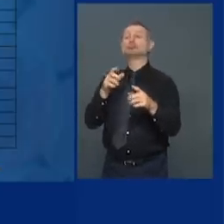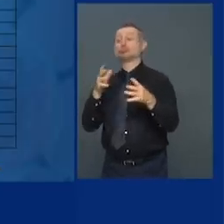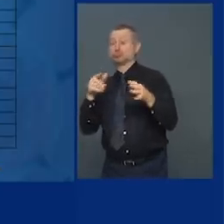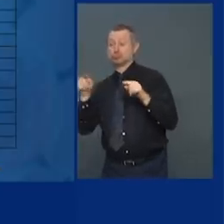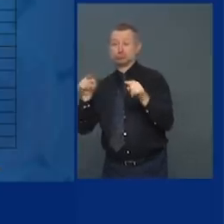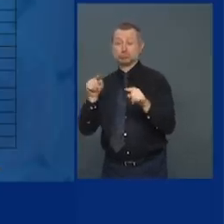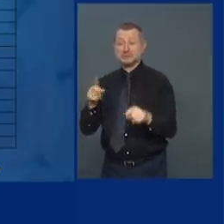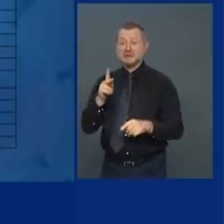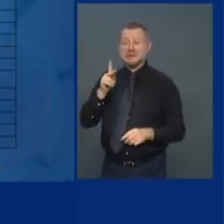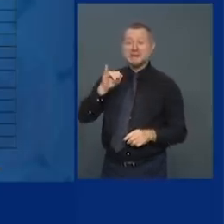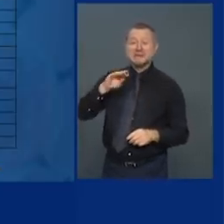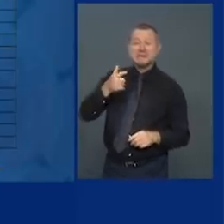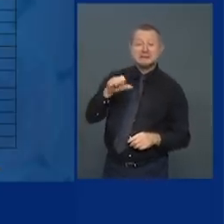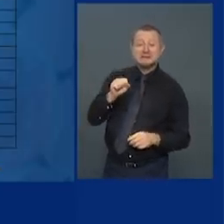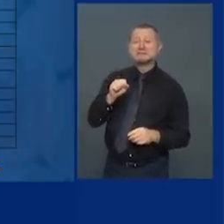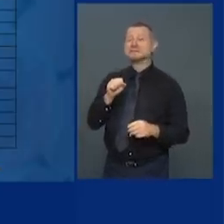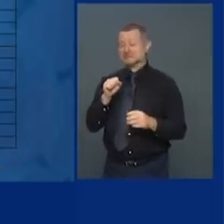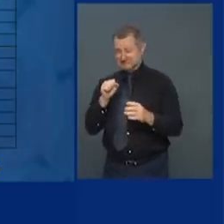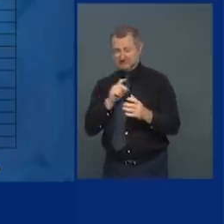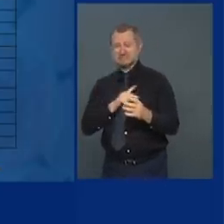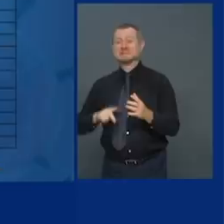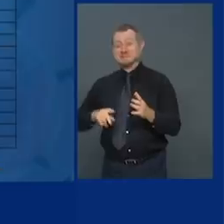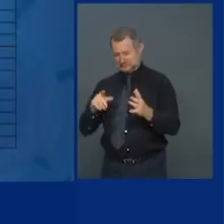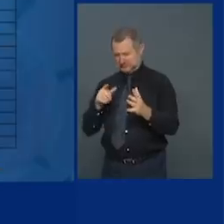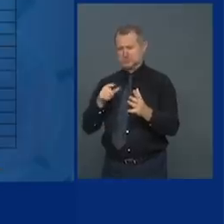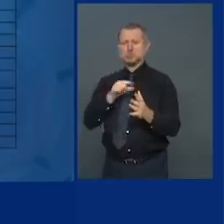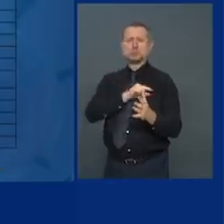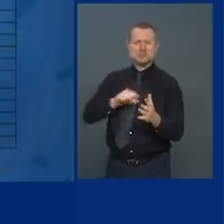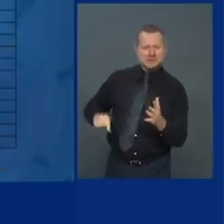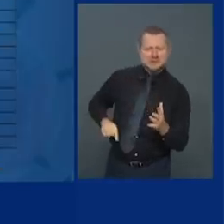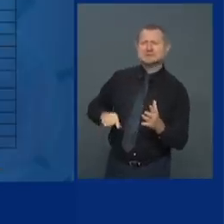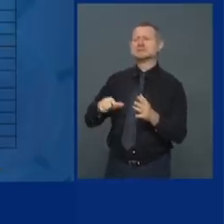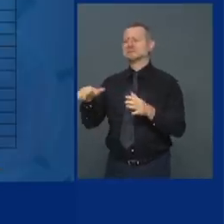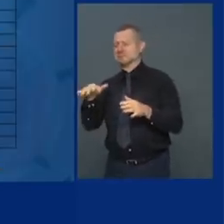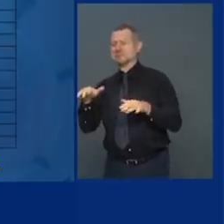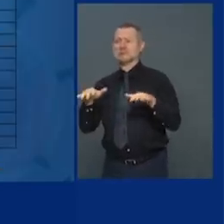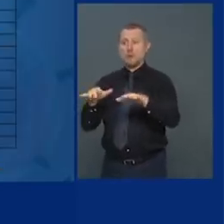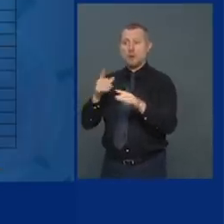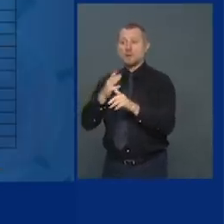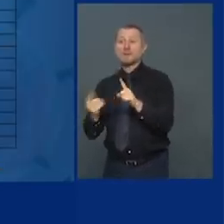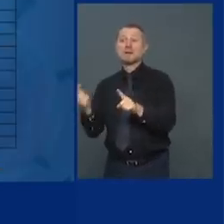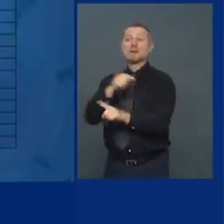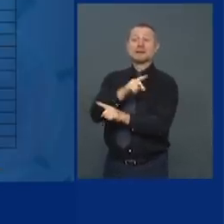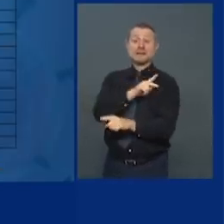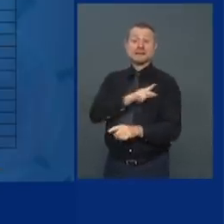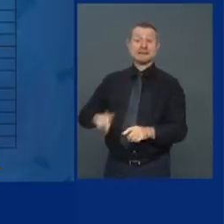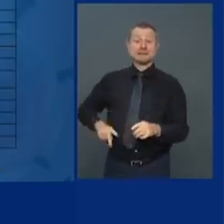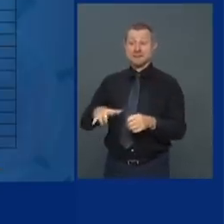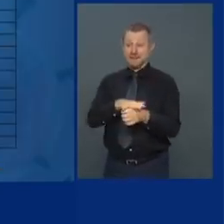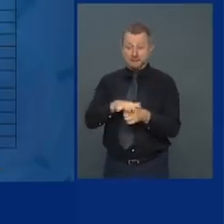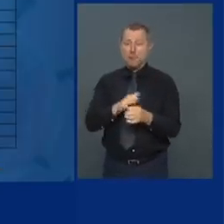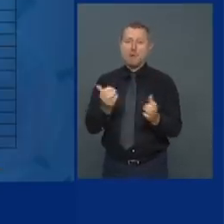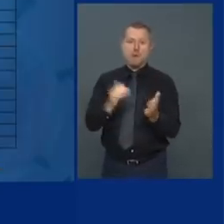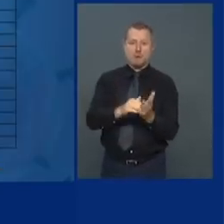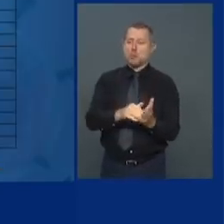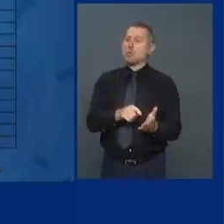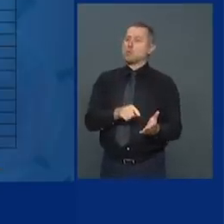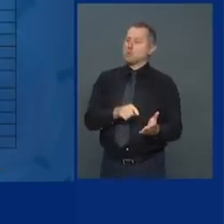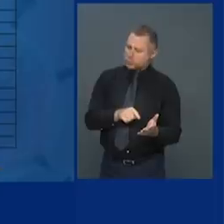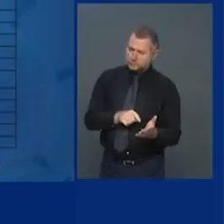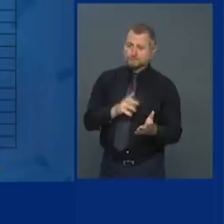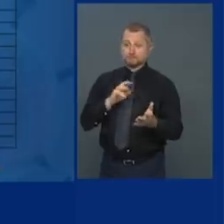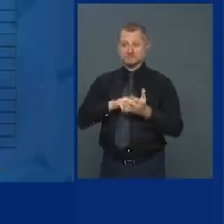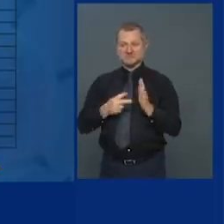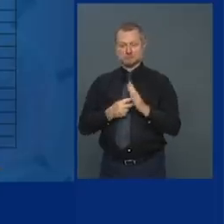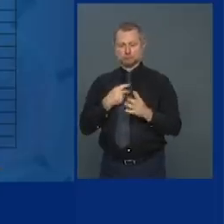couple in Queens, and then you go back to Kings, basically. So you see a